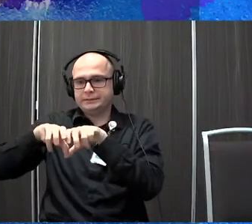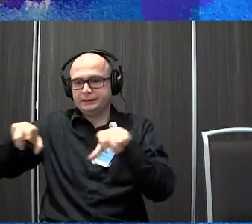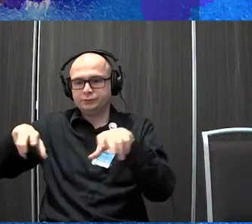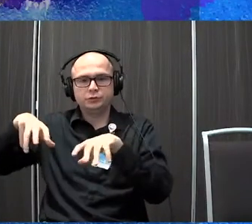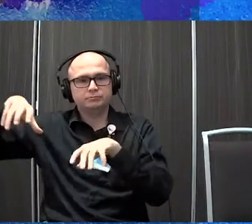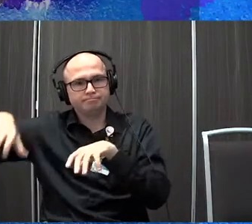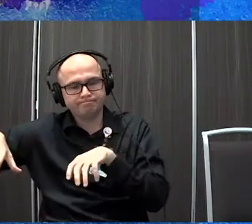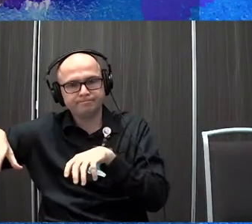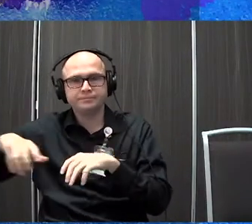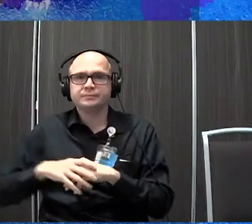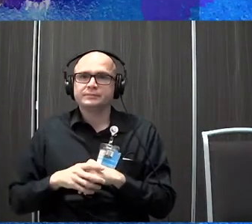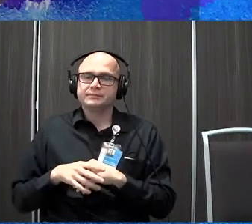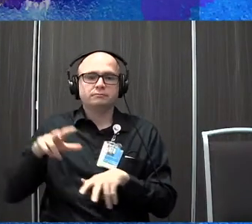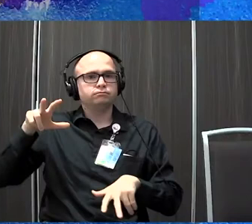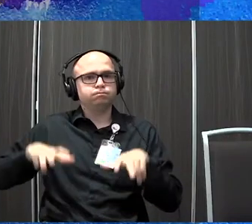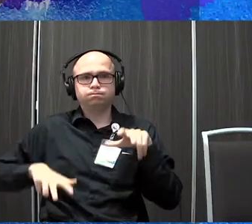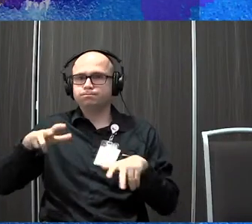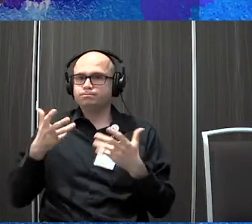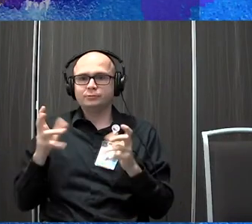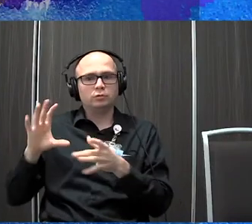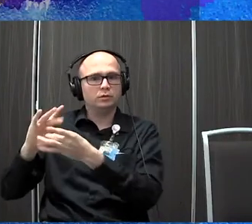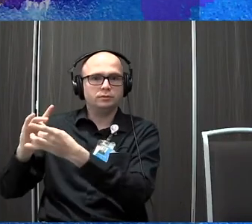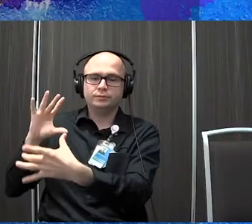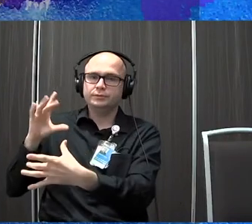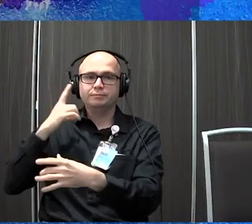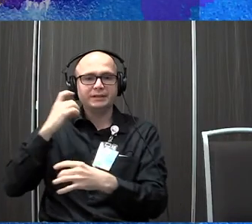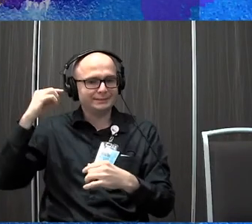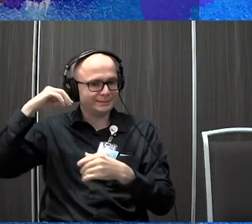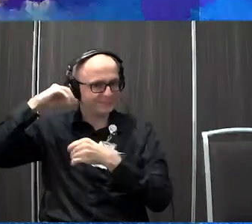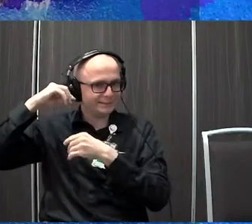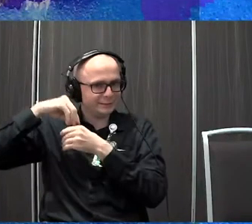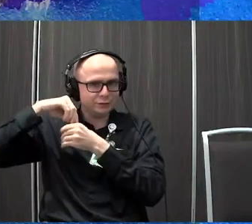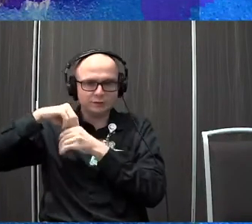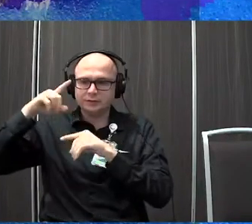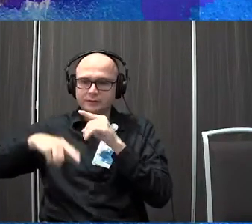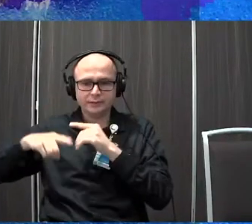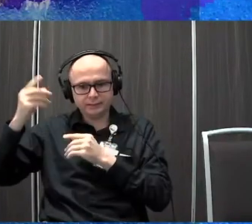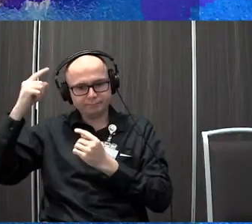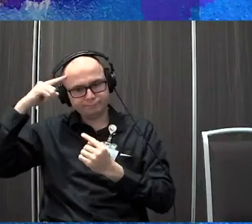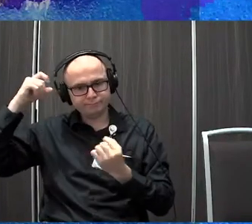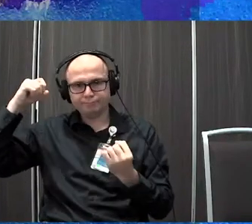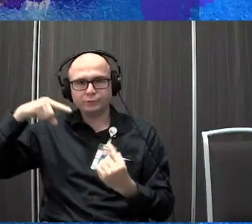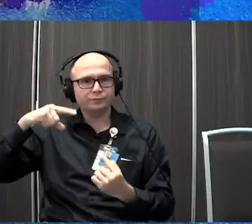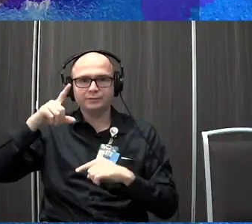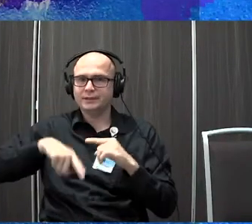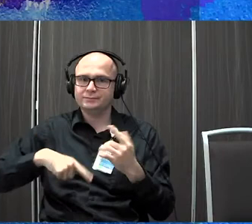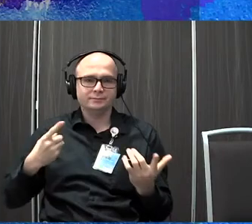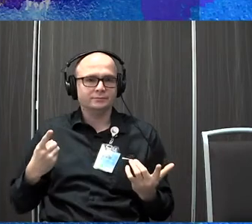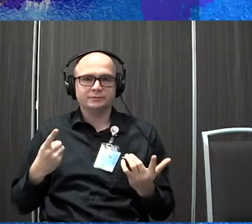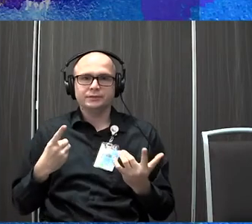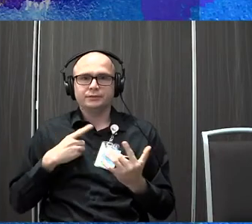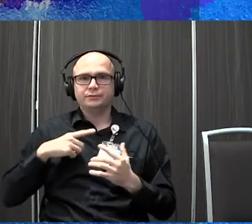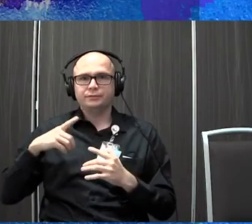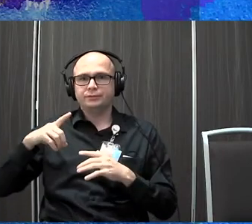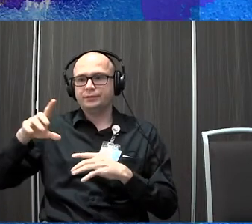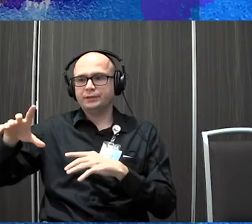They're very hesitant to let go because those inner ears can't give them that extra input for balance. So they're using the joints